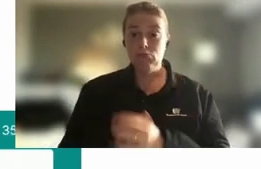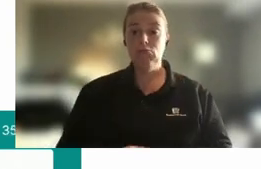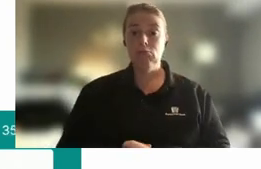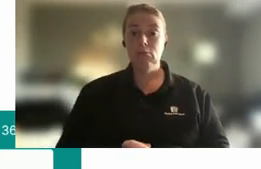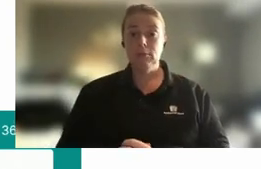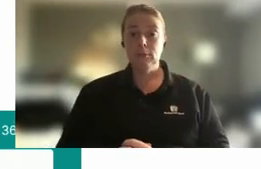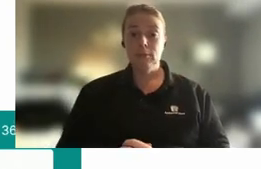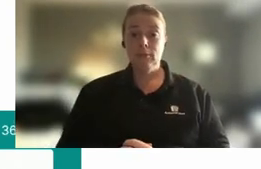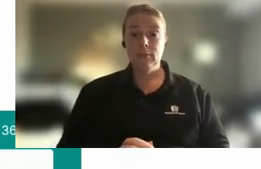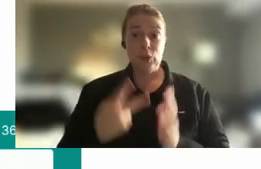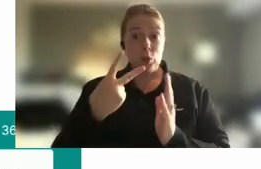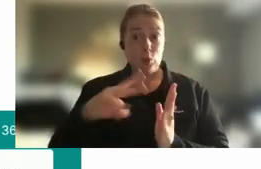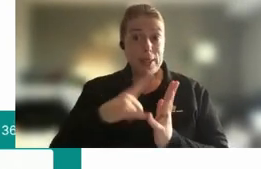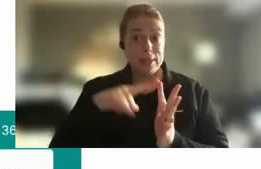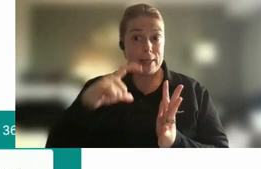20 seconds on the clock.